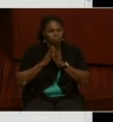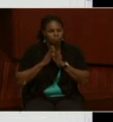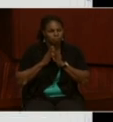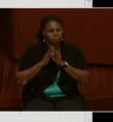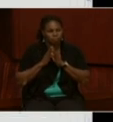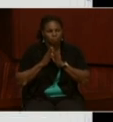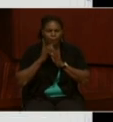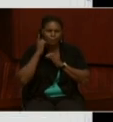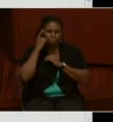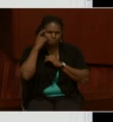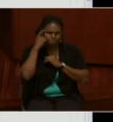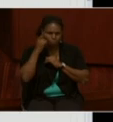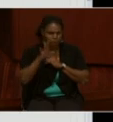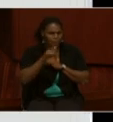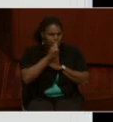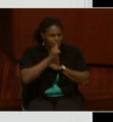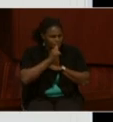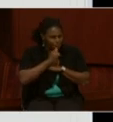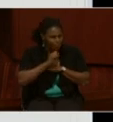Hmm. Bear with me.